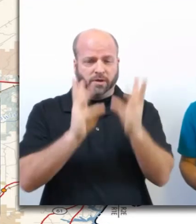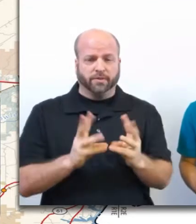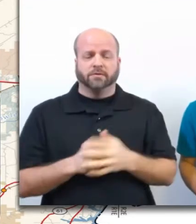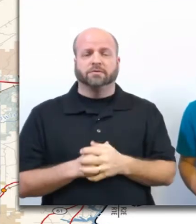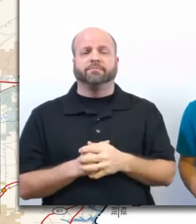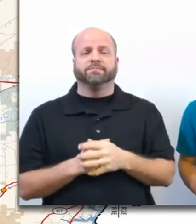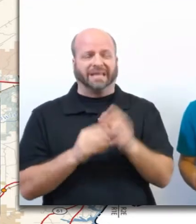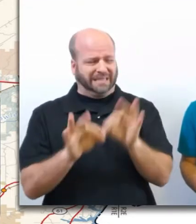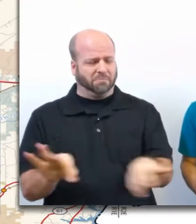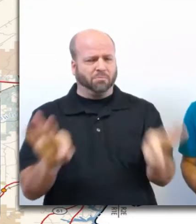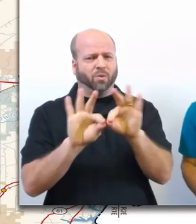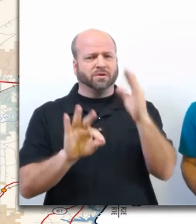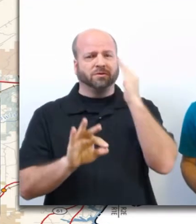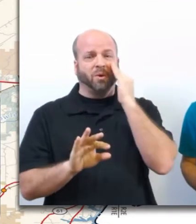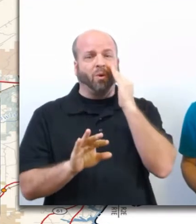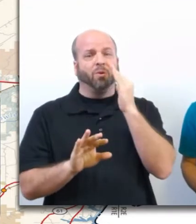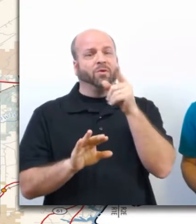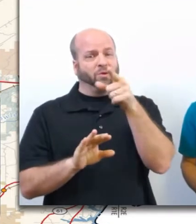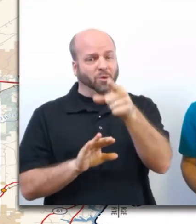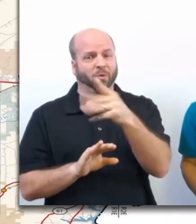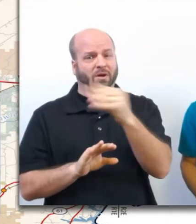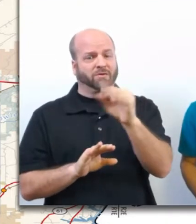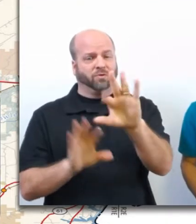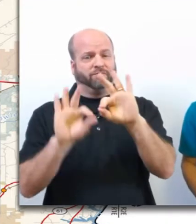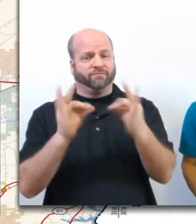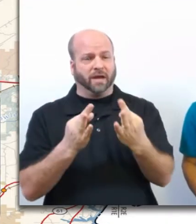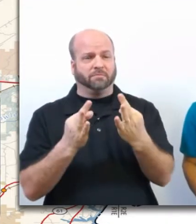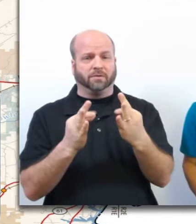ensuring you and your family are weather ready.